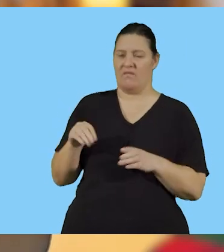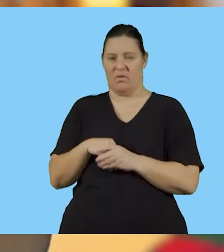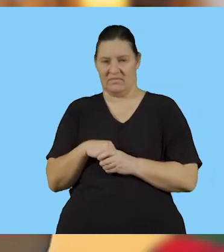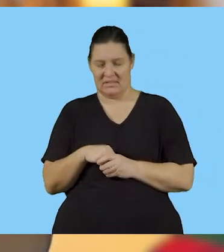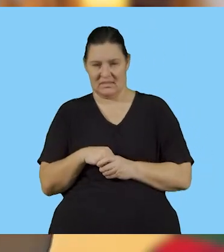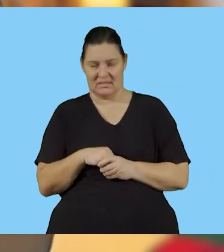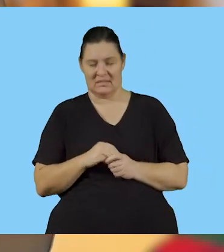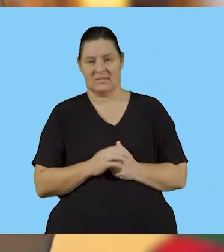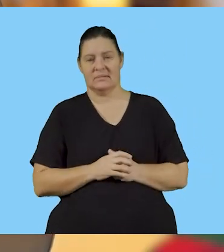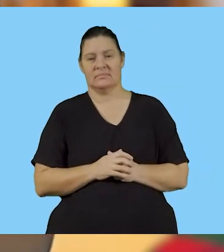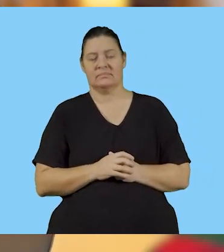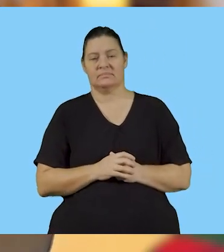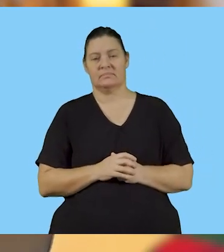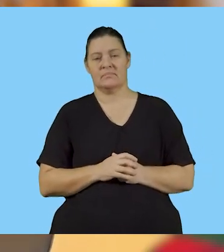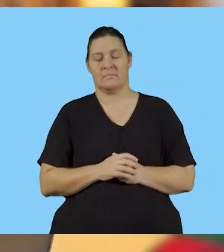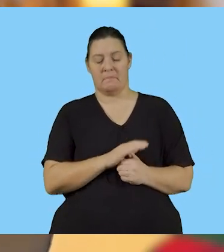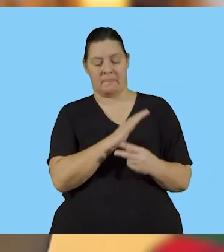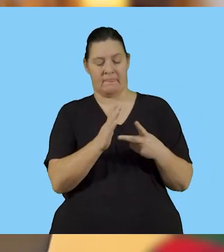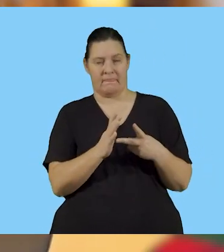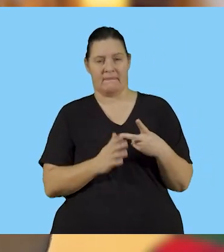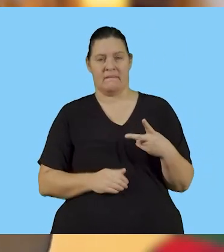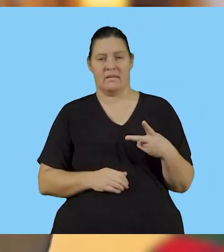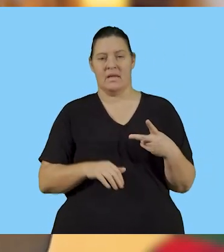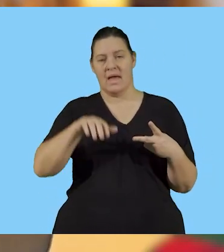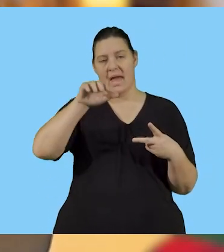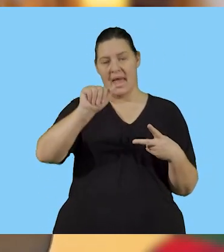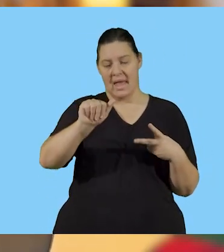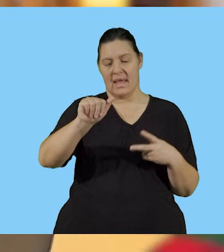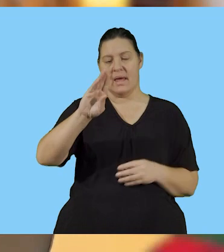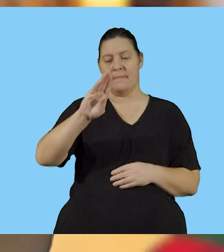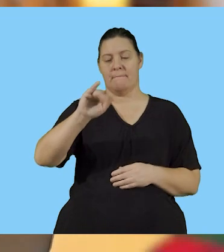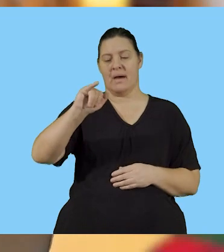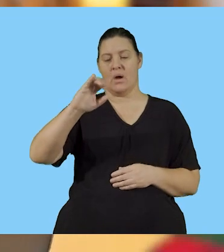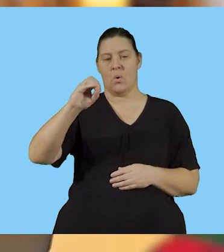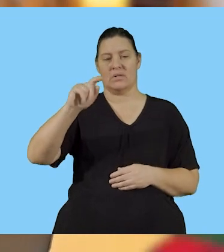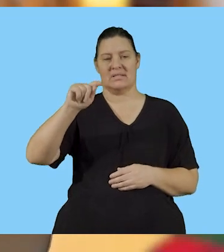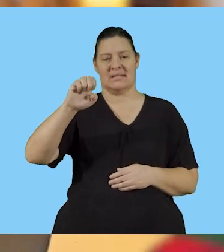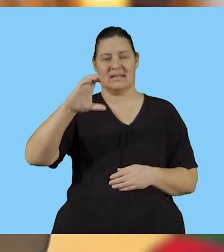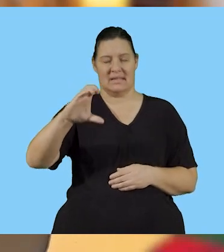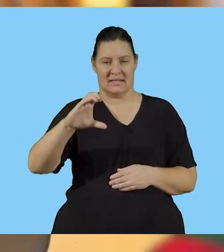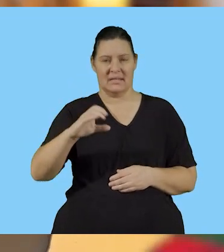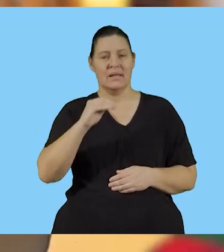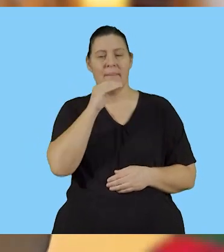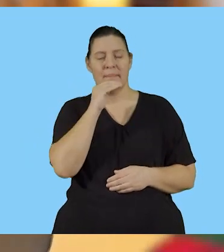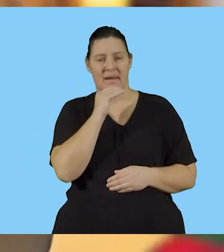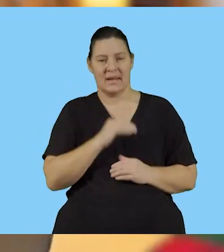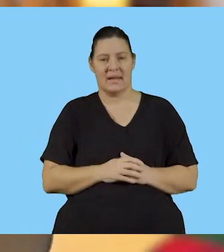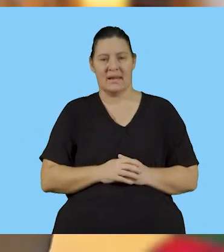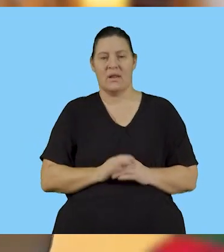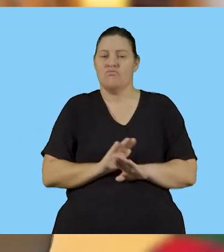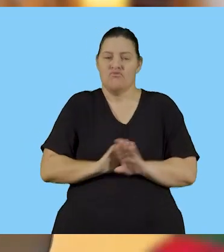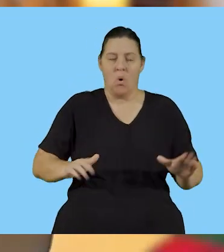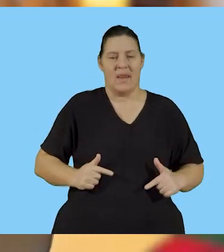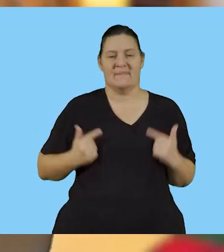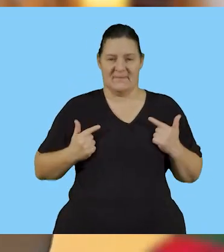with life. So that is the first term that we come across. The second one is abiotic. Abiotic